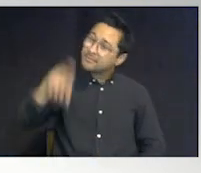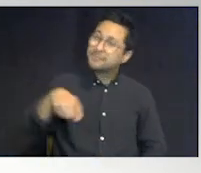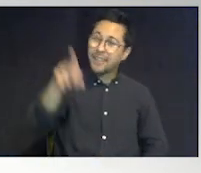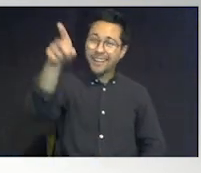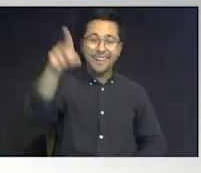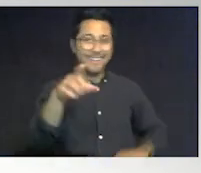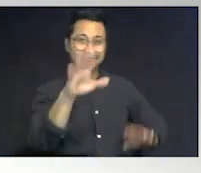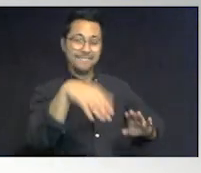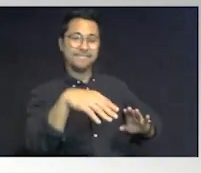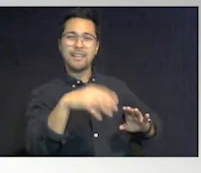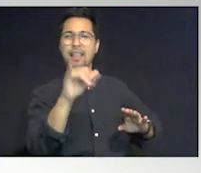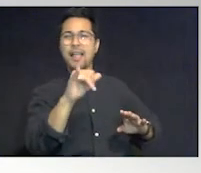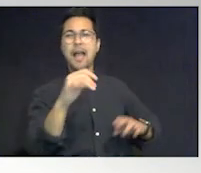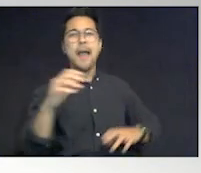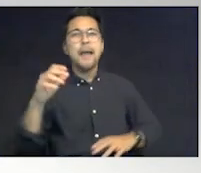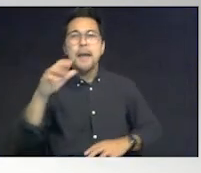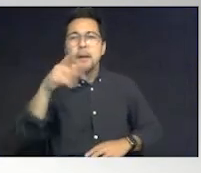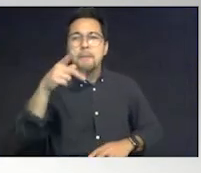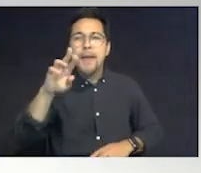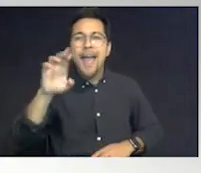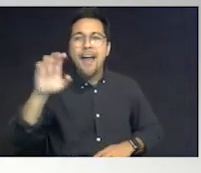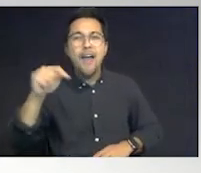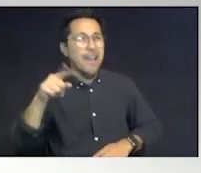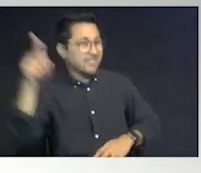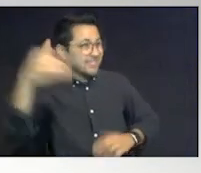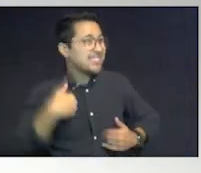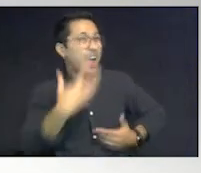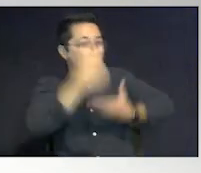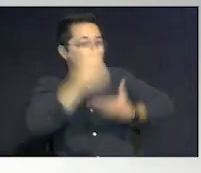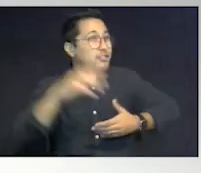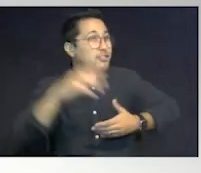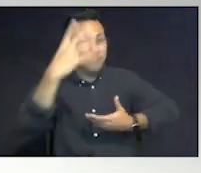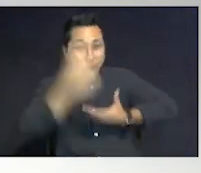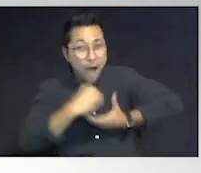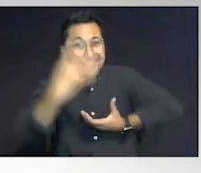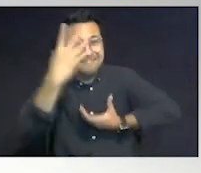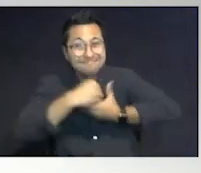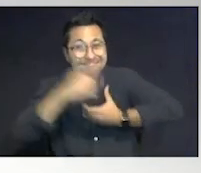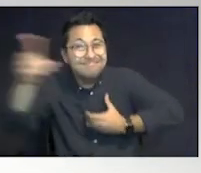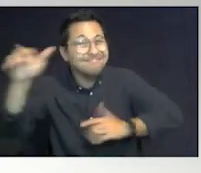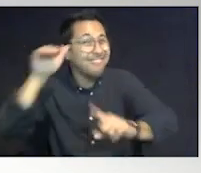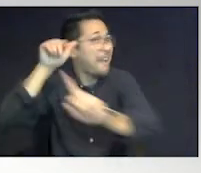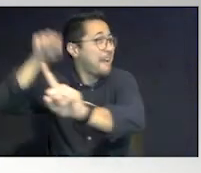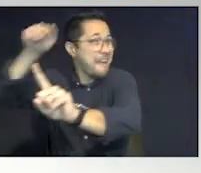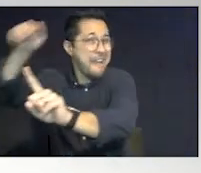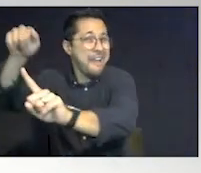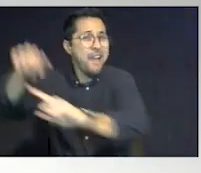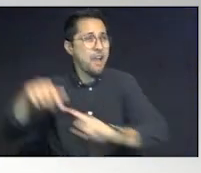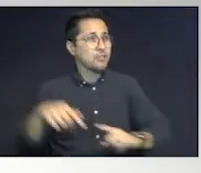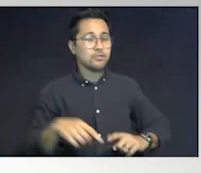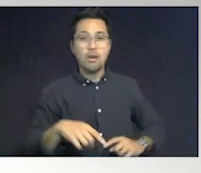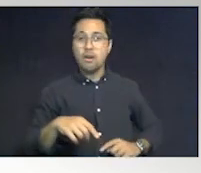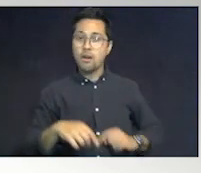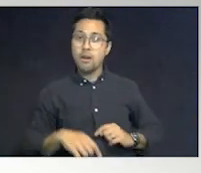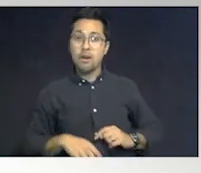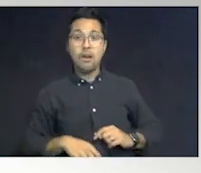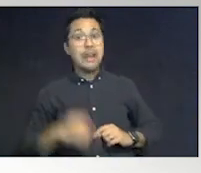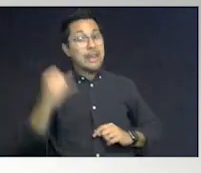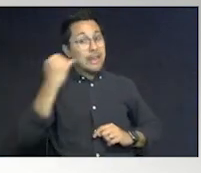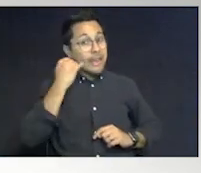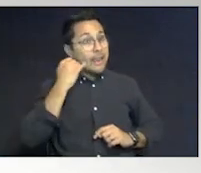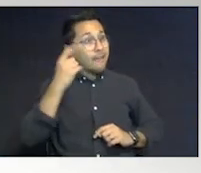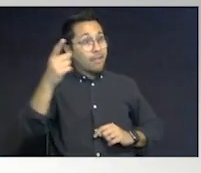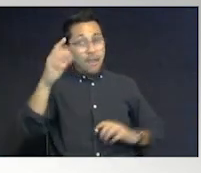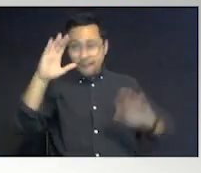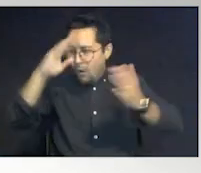a parent. He has autism, autism, autism, autism, autism, autism, autism. So to snap that officer if they're focused to